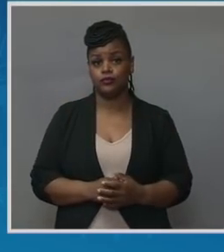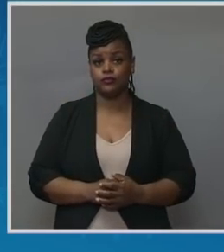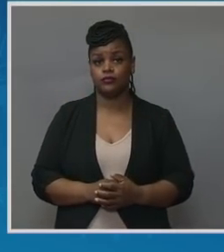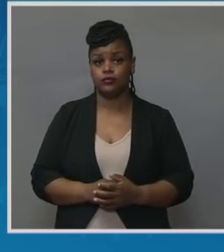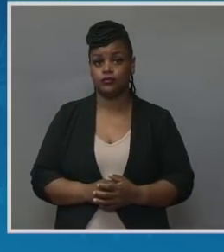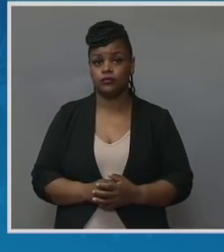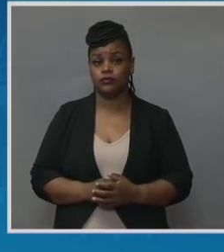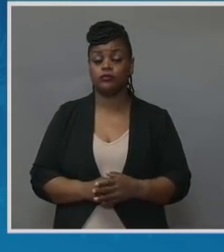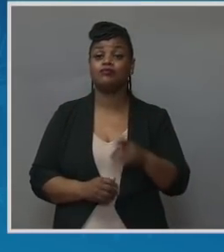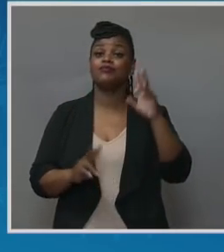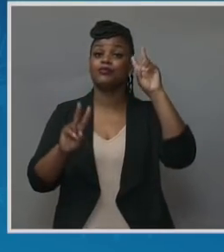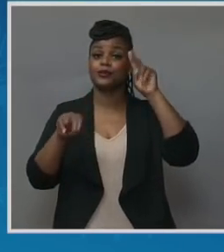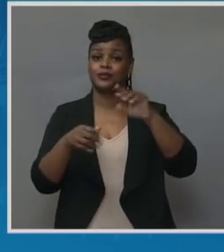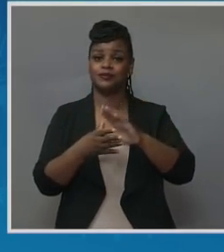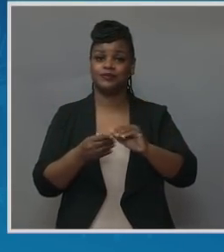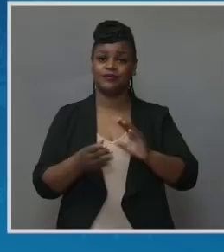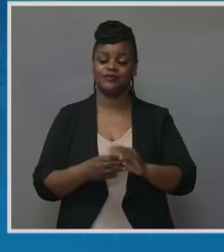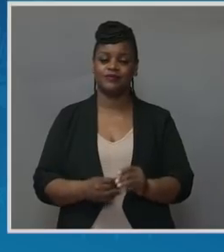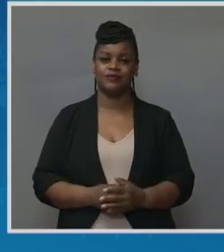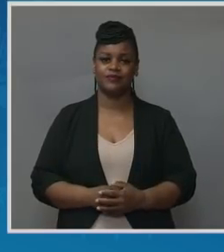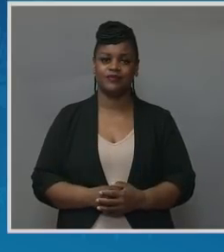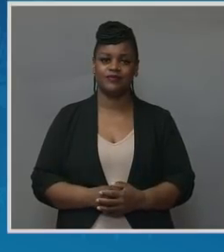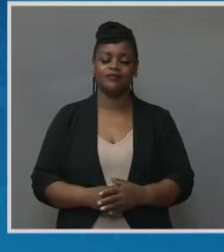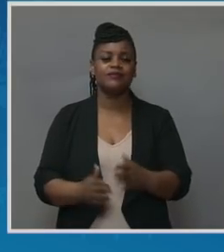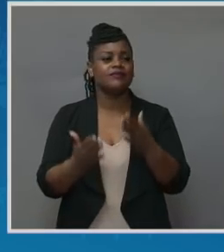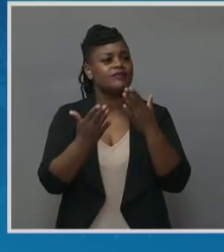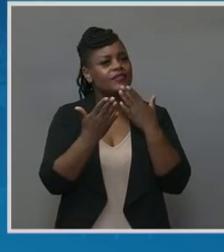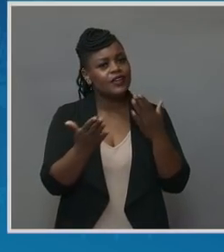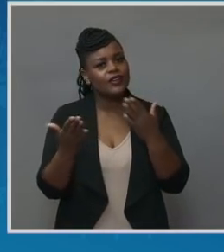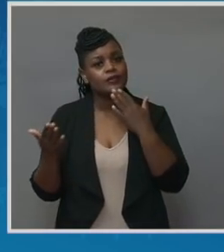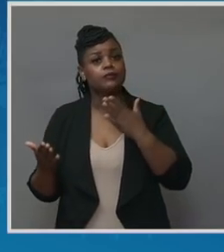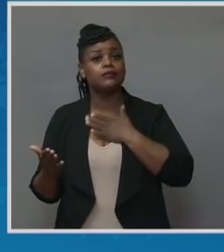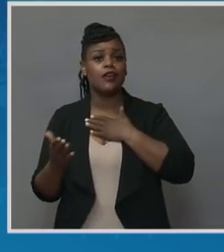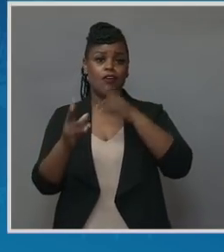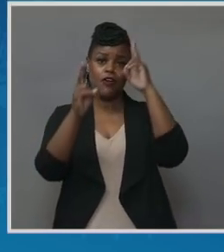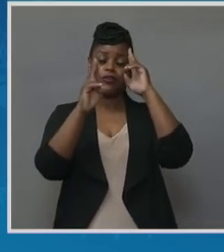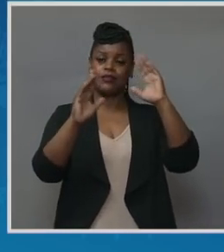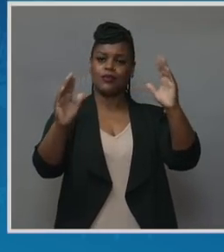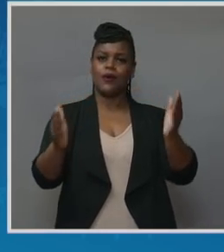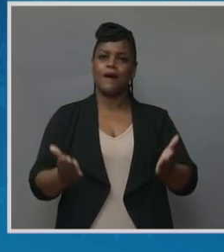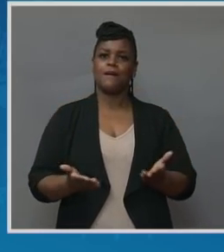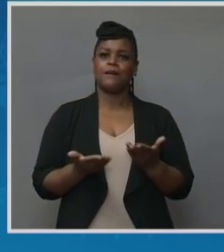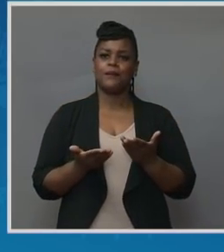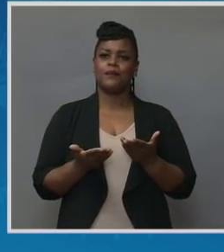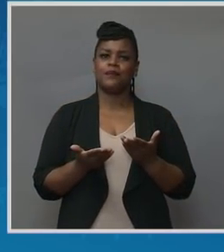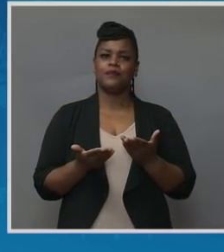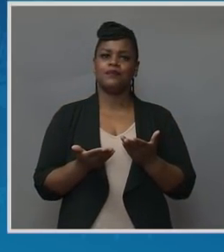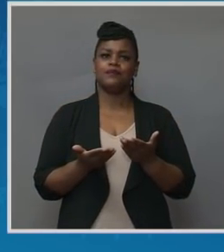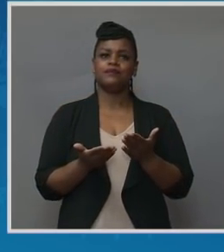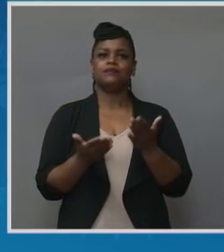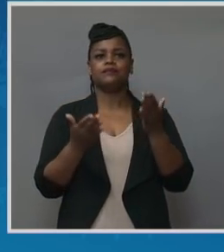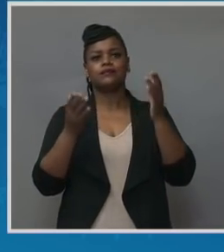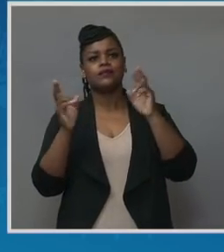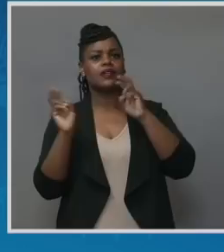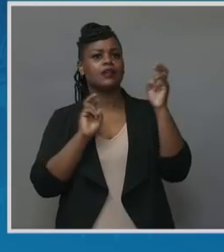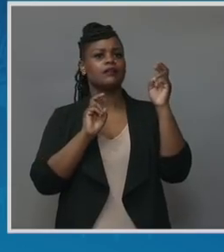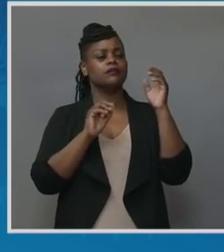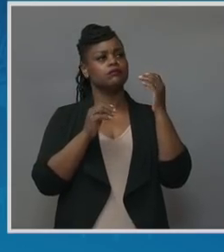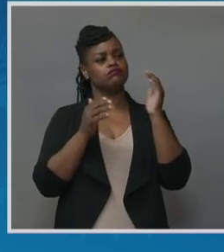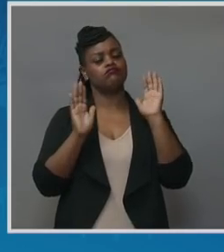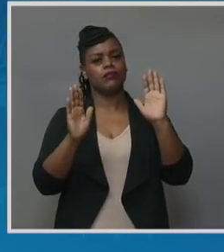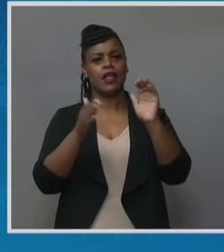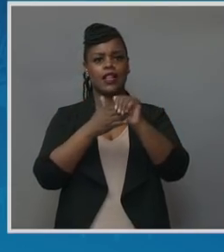Ambassador Rice. And it is my great honor to welcome these extraordinary leaders for this